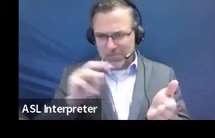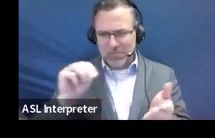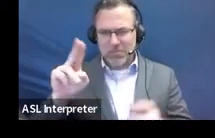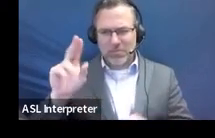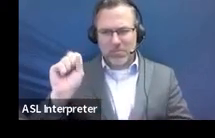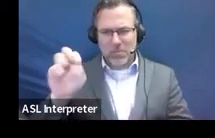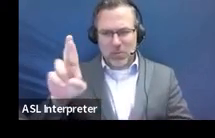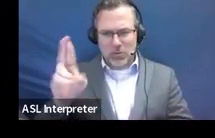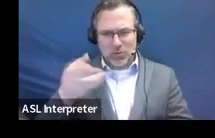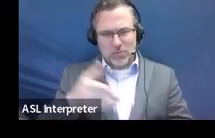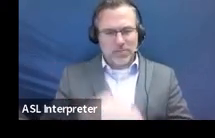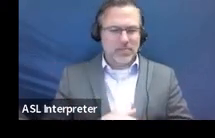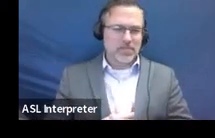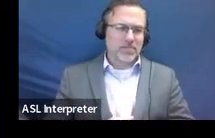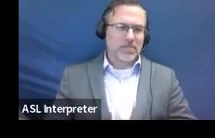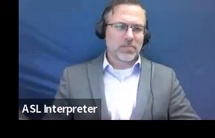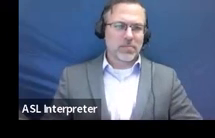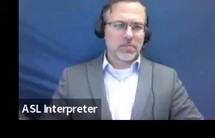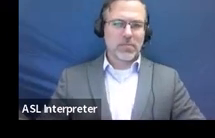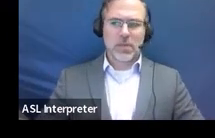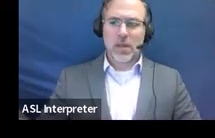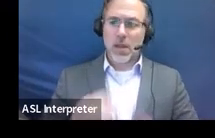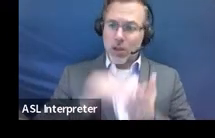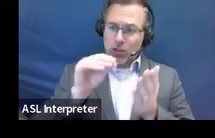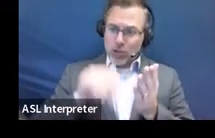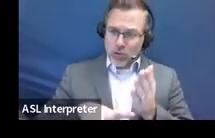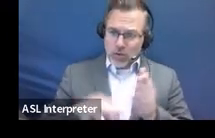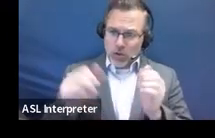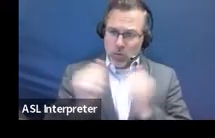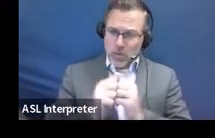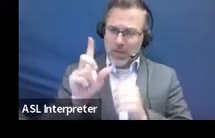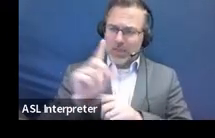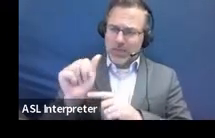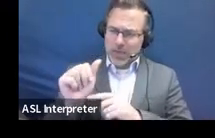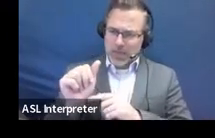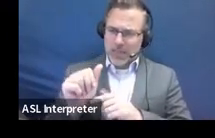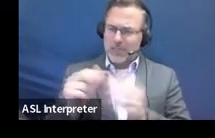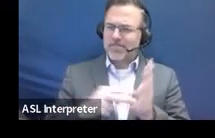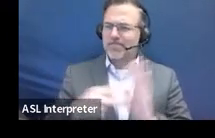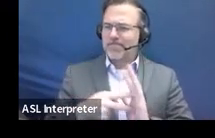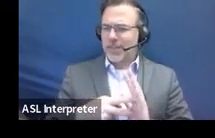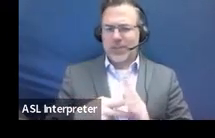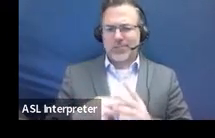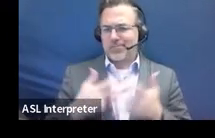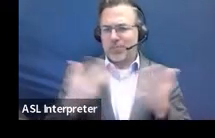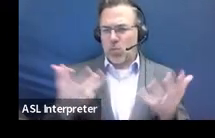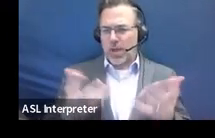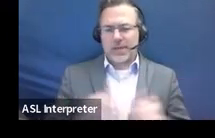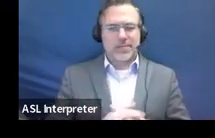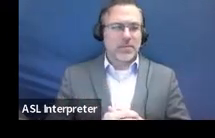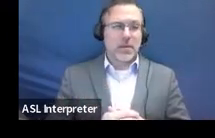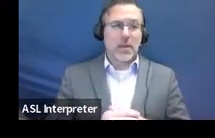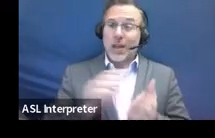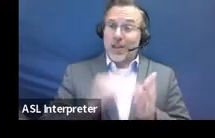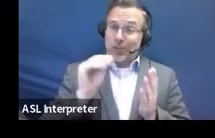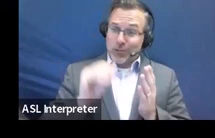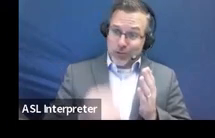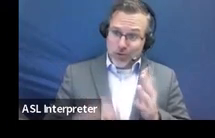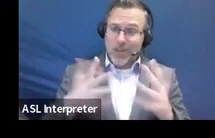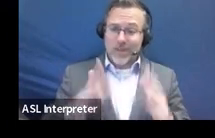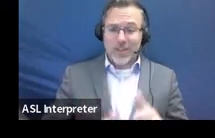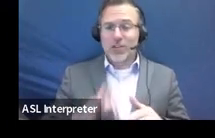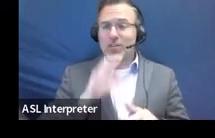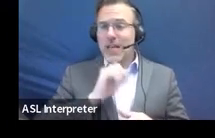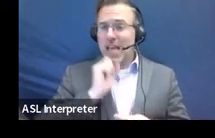Um, and then just the definition of a student with a disability is someone that has reached the age of three years, hasn't